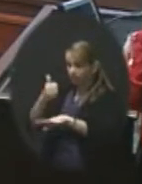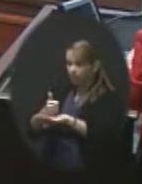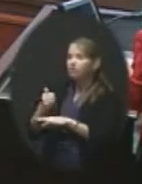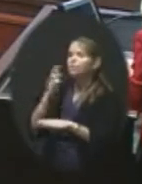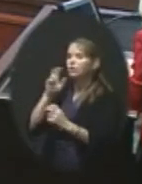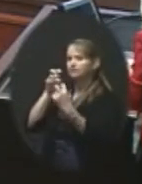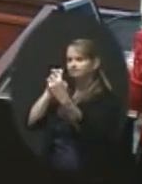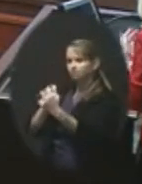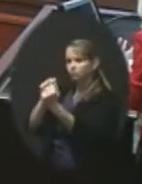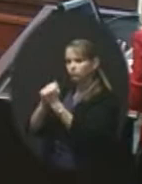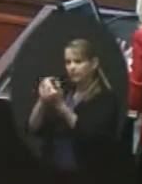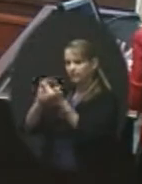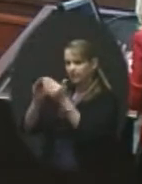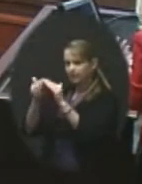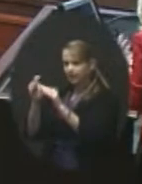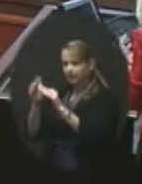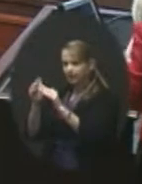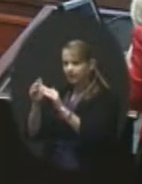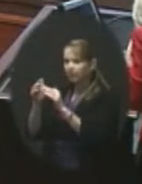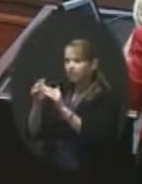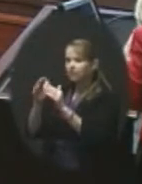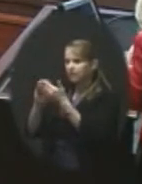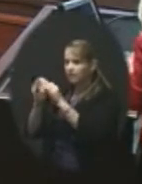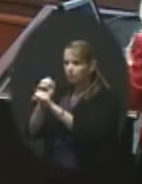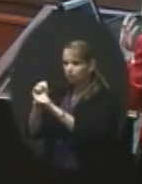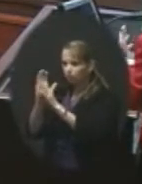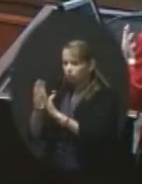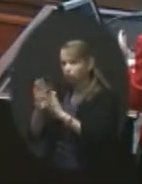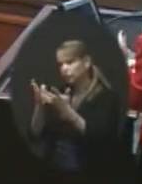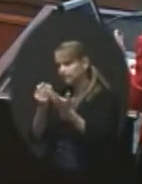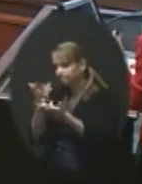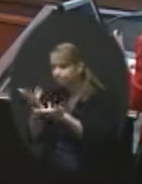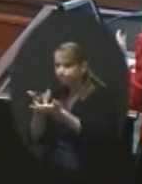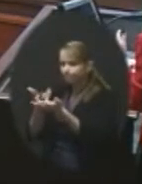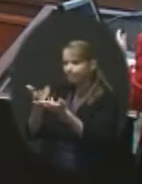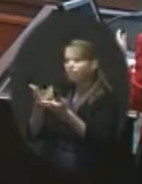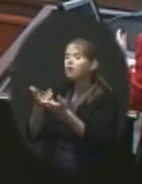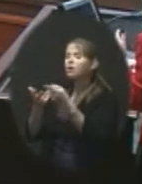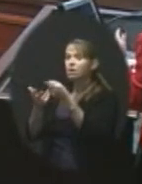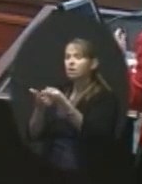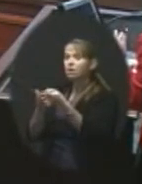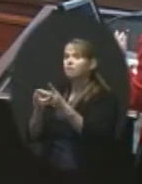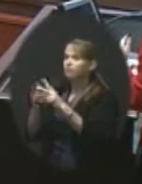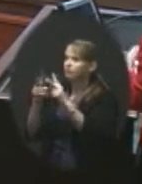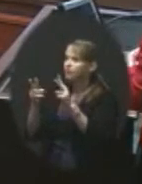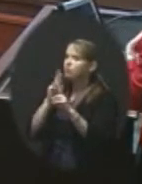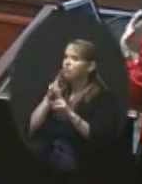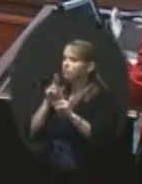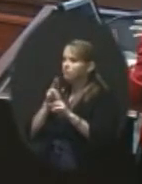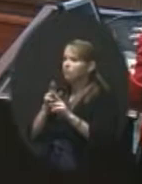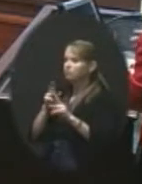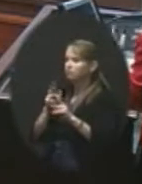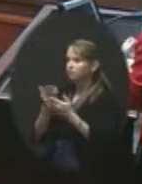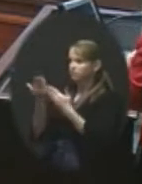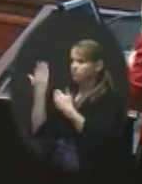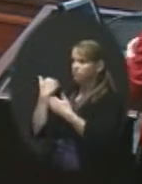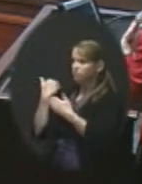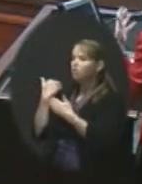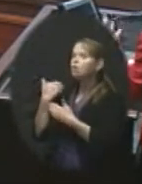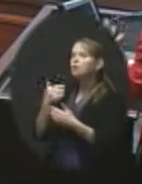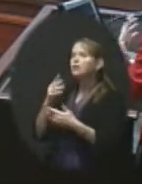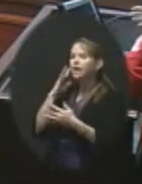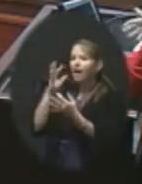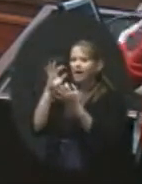and determine that they've been very responsive. Ideally, we'd have lots of those answers this spring for families, obviously, so they can prepare,